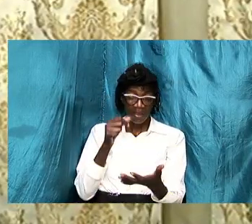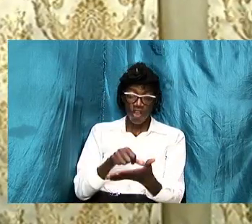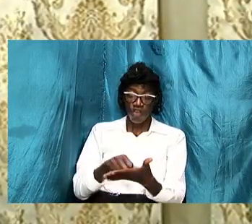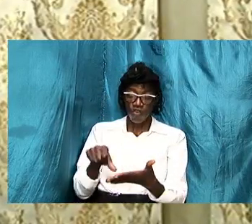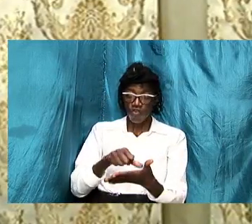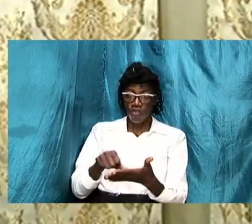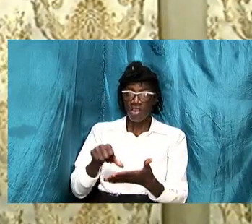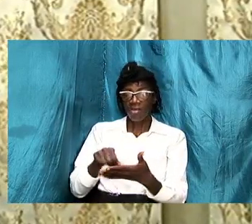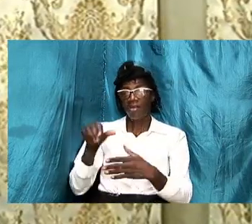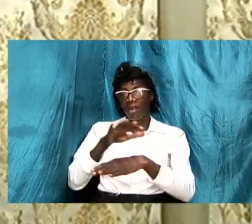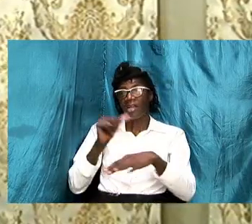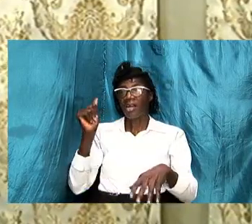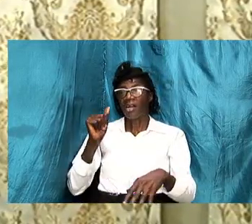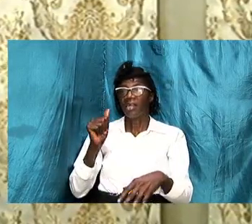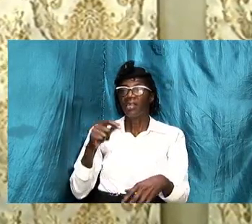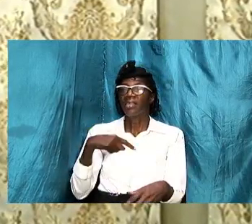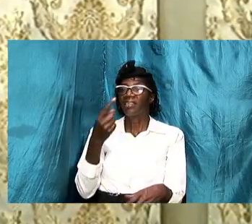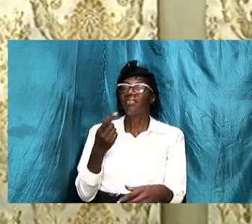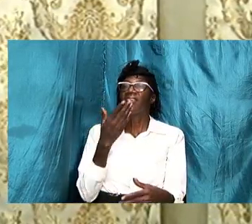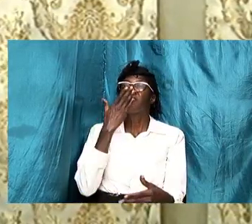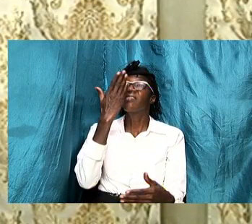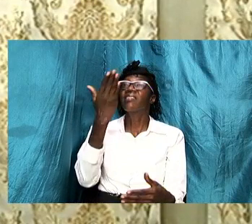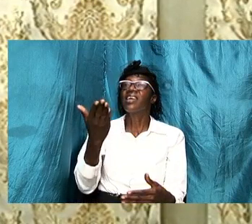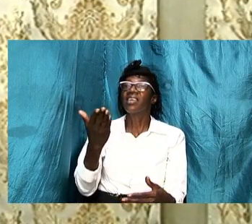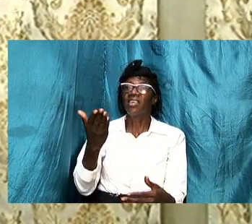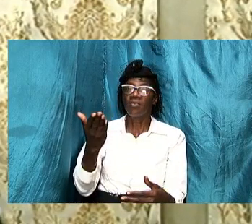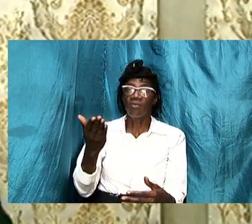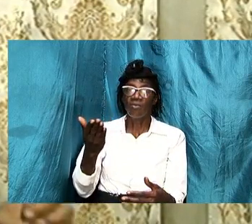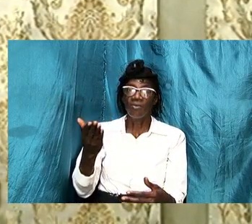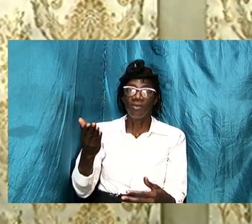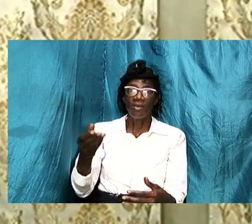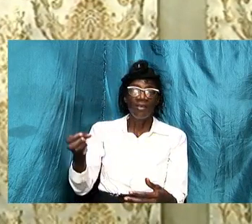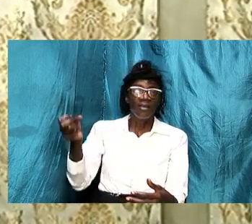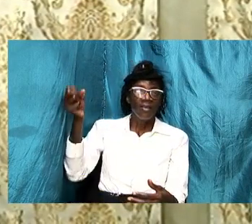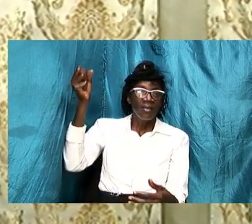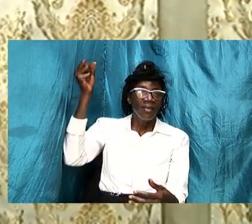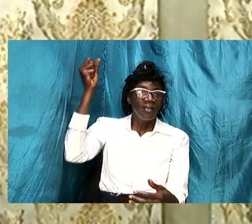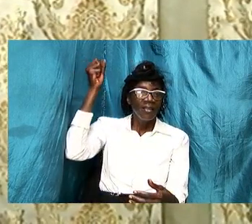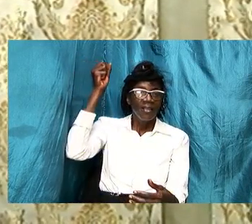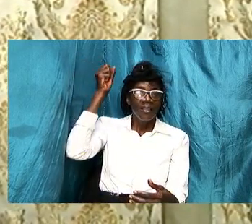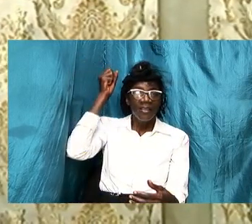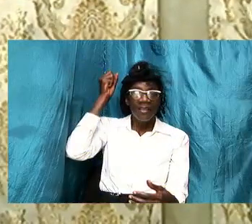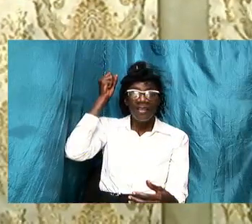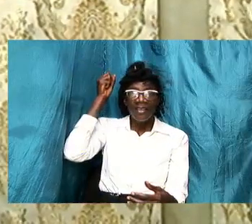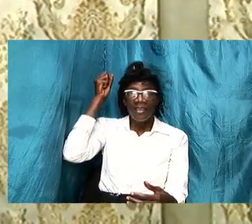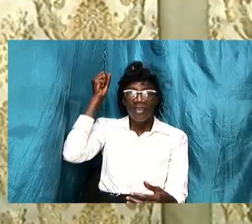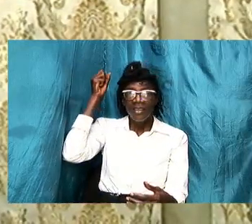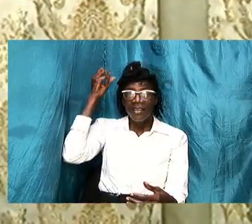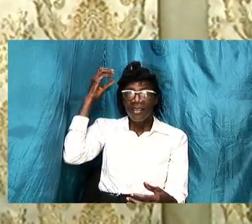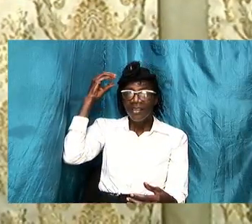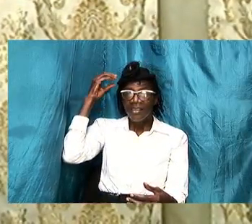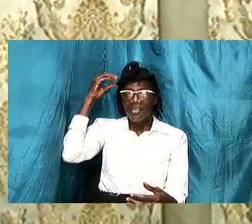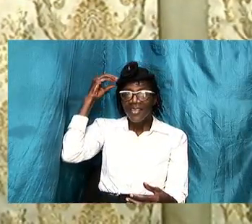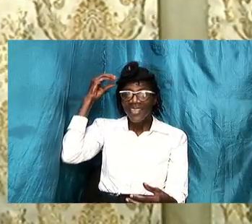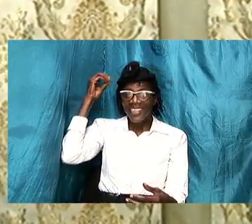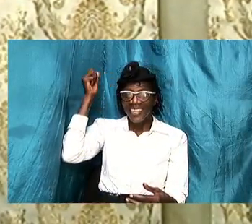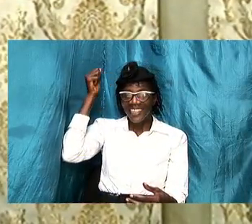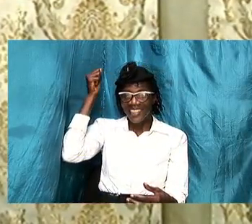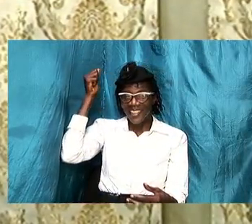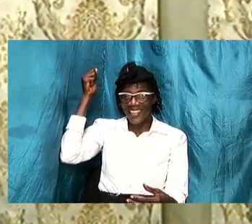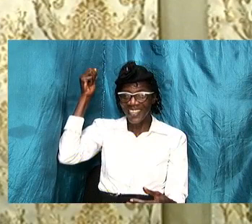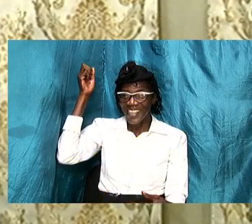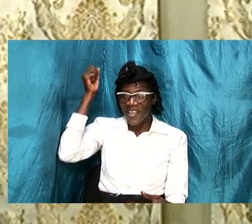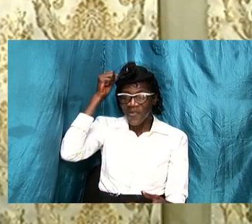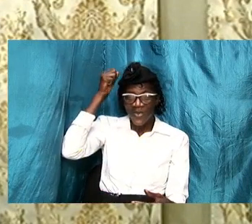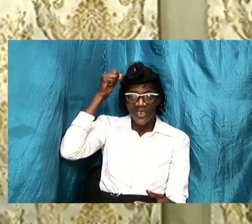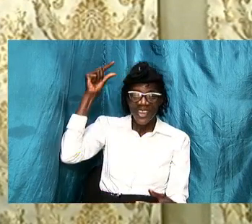to say thank you pastor daily for i'm not sure why the ladies called